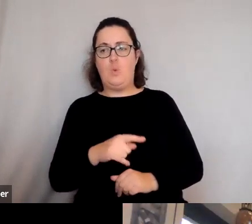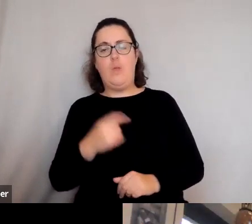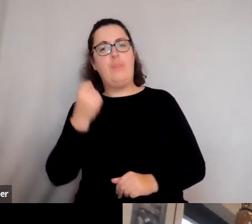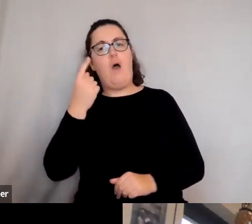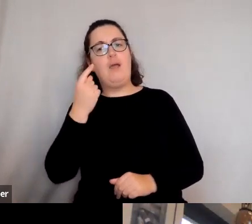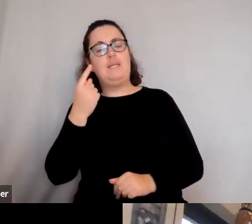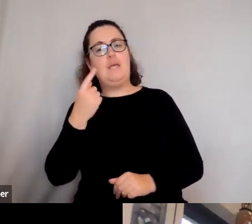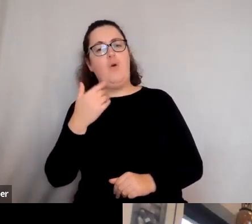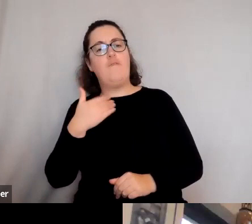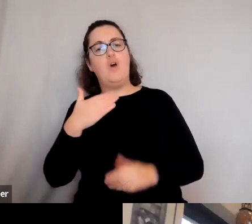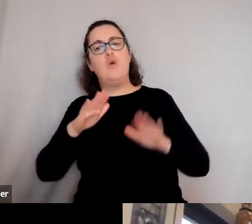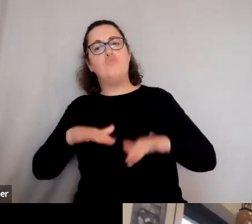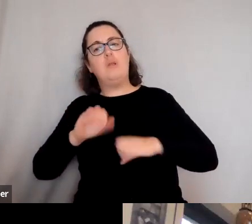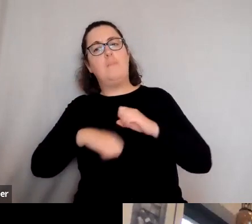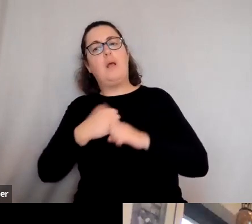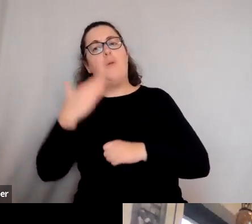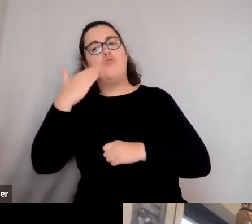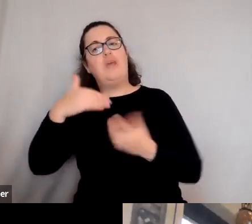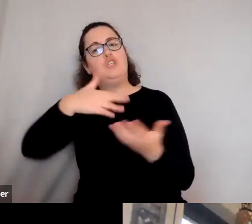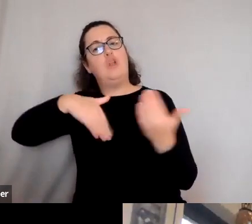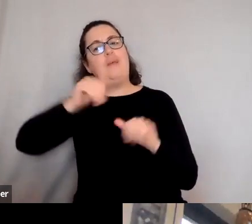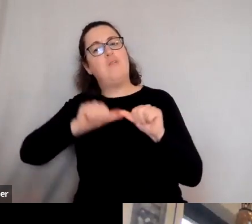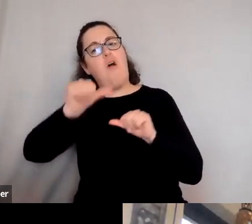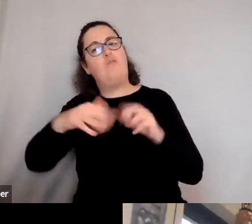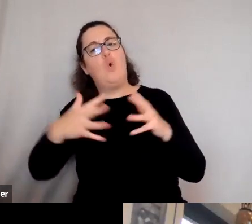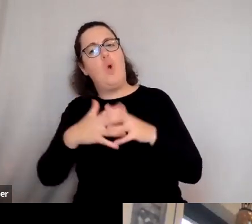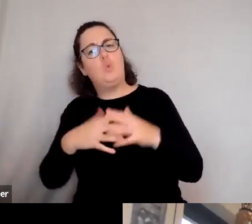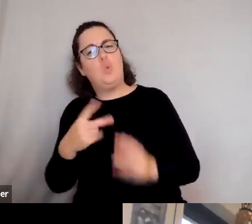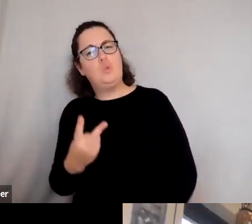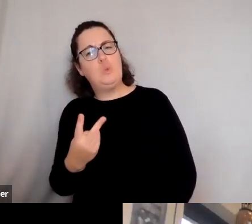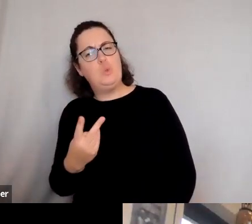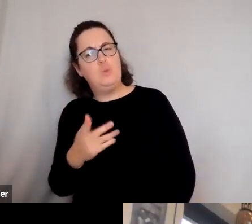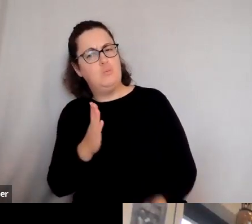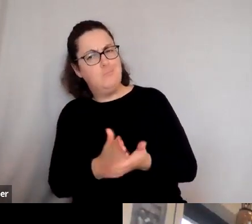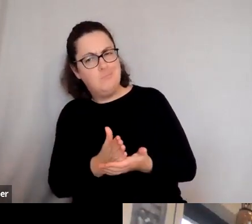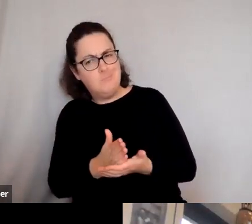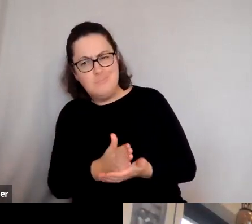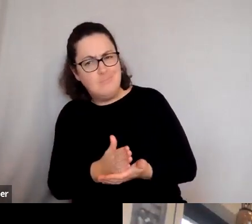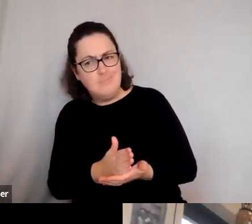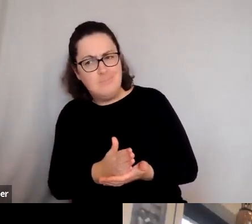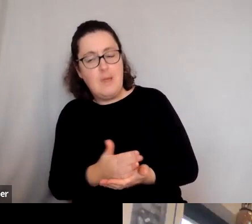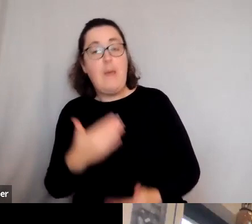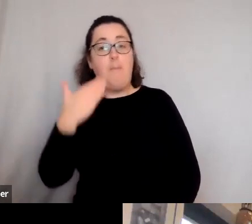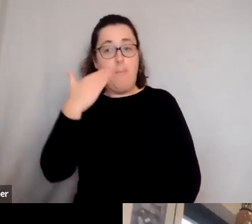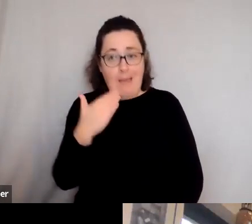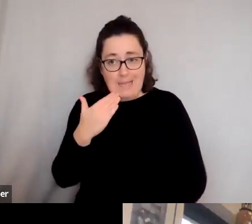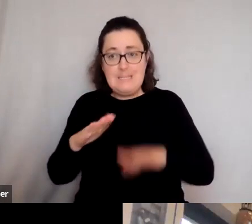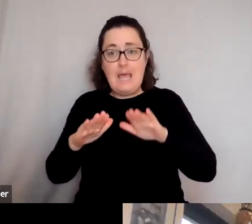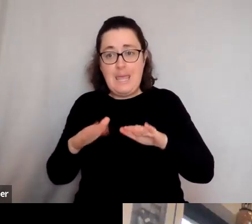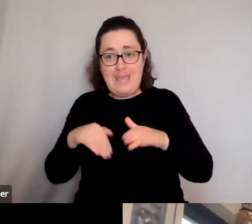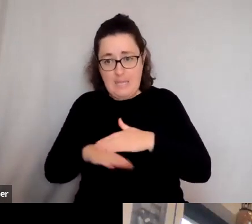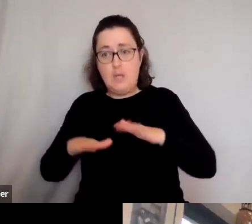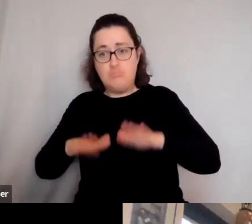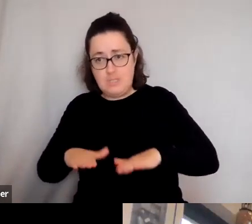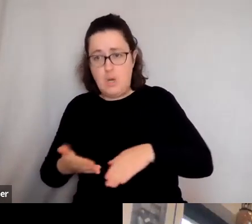mixed country after the second world war. You know, there, you know, there, been, there'd been blacks in Britain before there were English